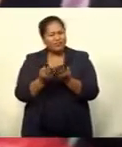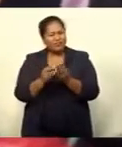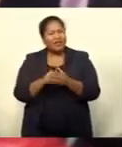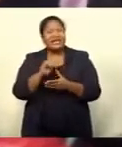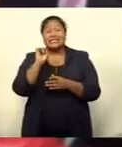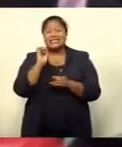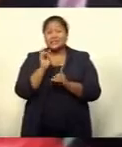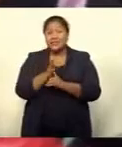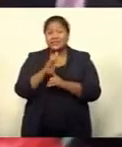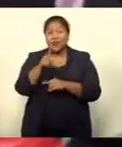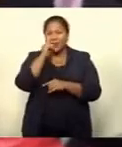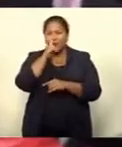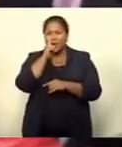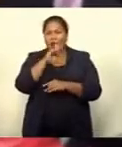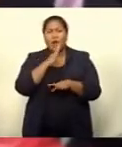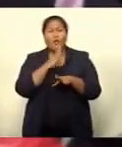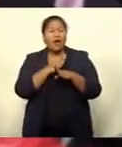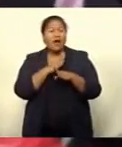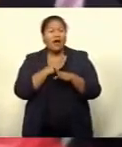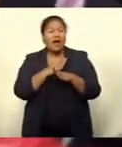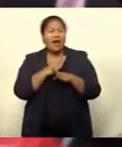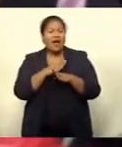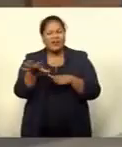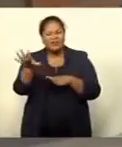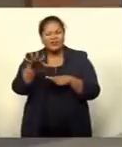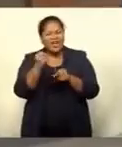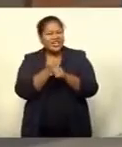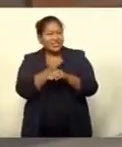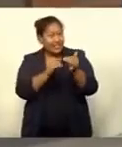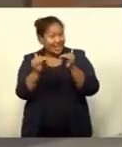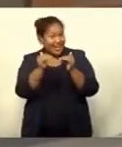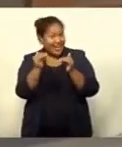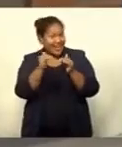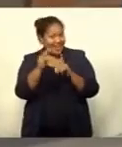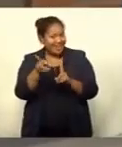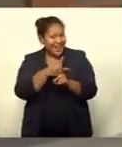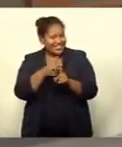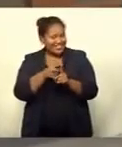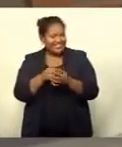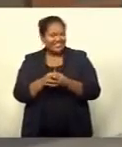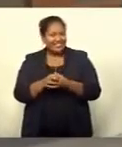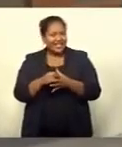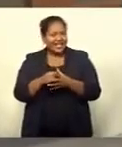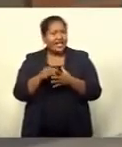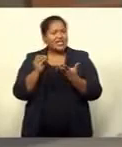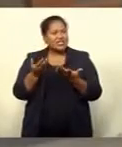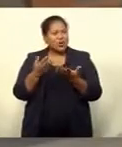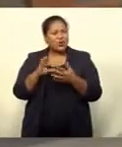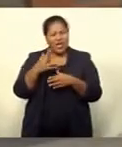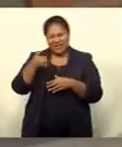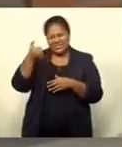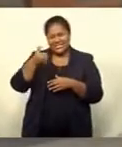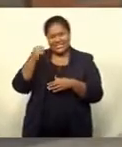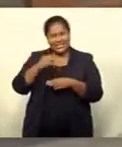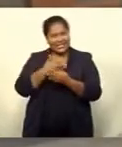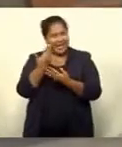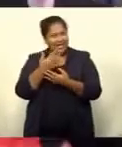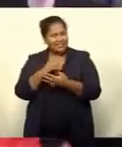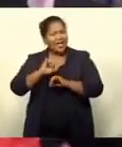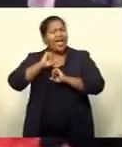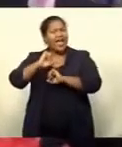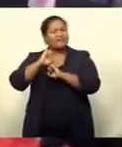for people who are working in the area of gender-based violence and would you be able to explain about the 16 days activism program